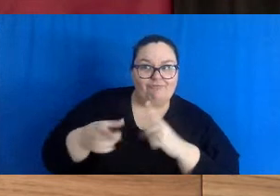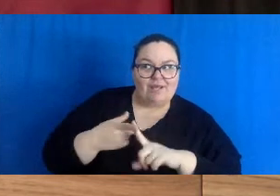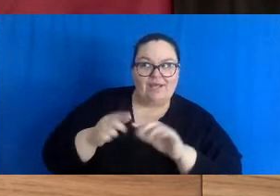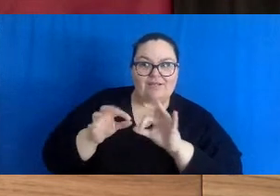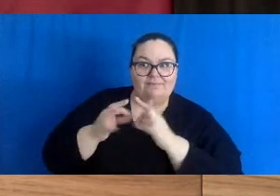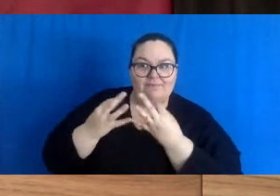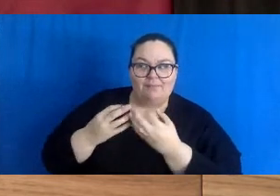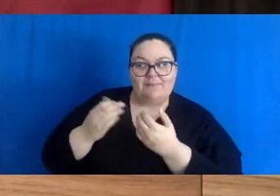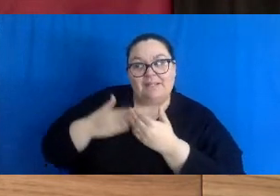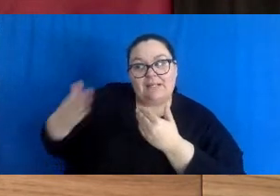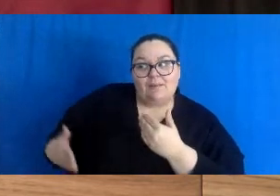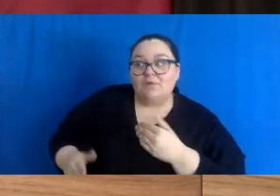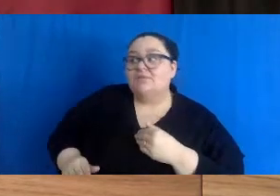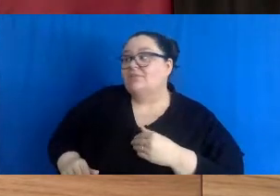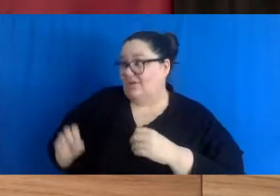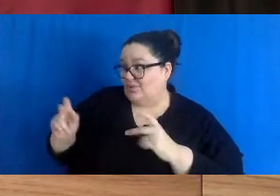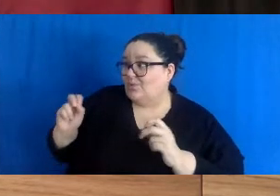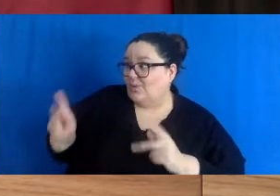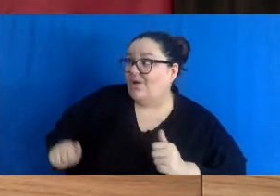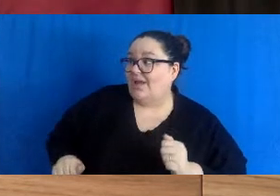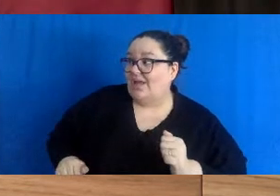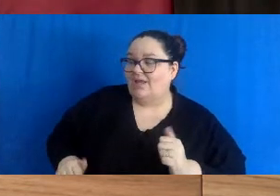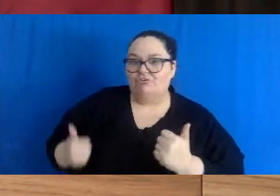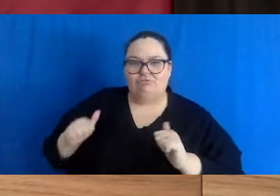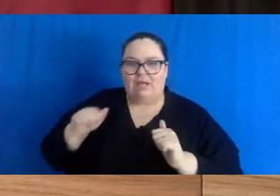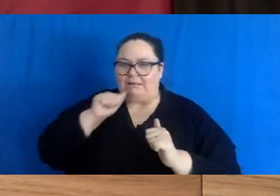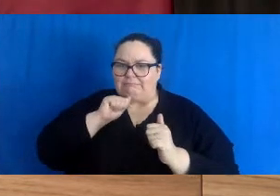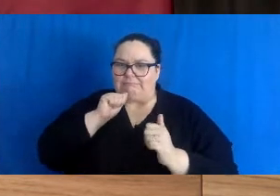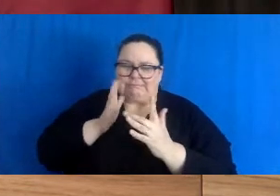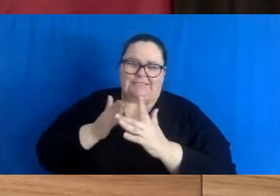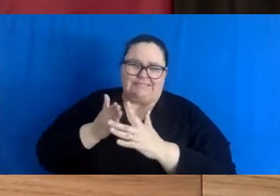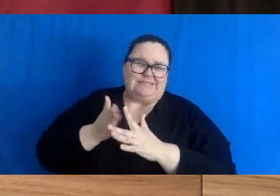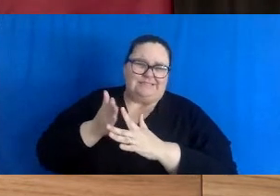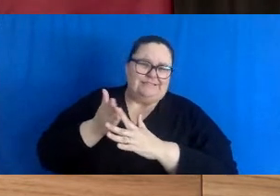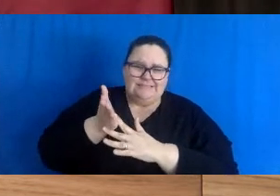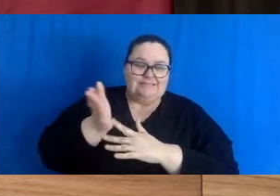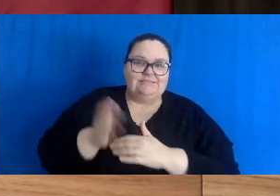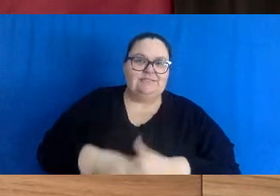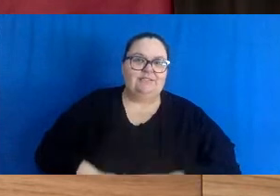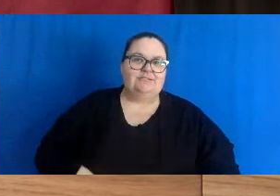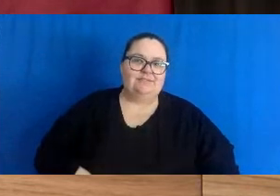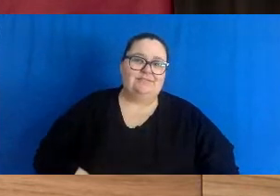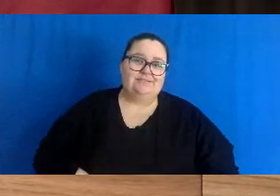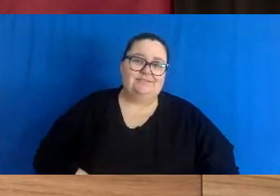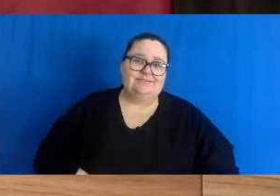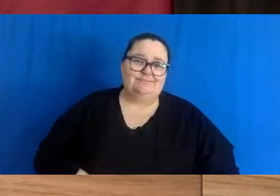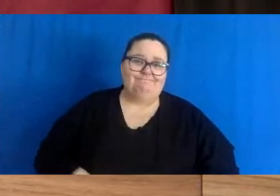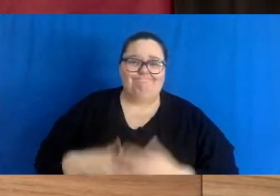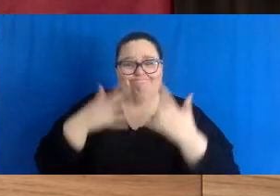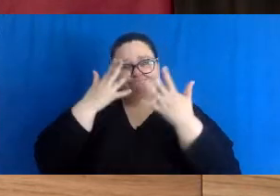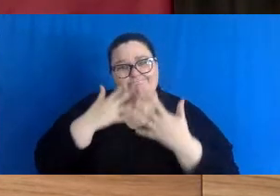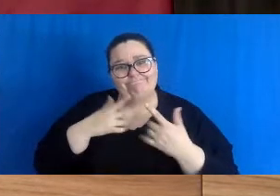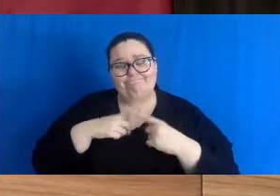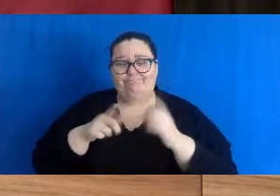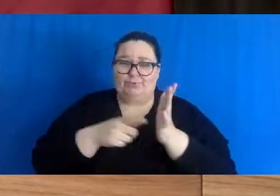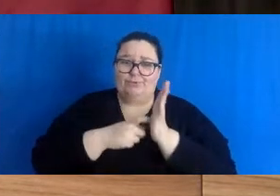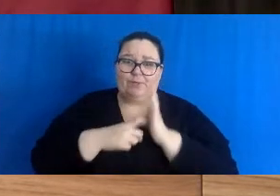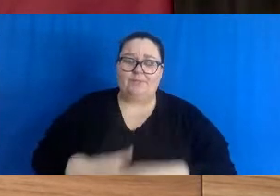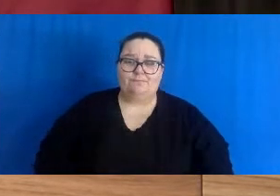we need to try to weather this storm. It's unfortunate, but it's necessary. Thank you.